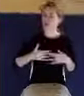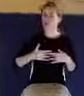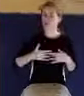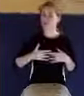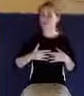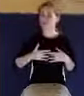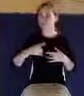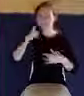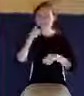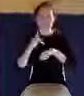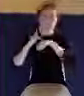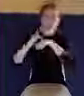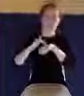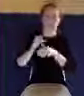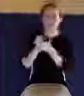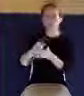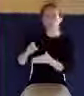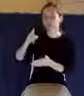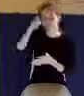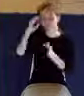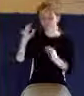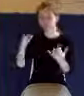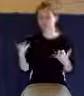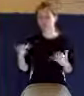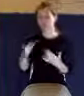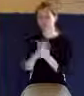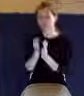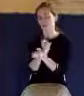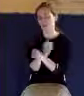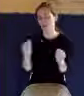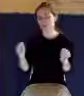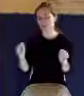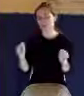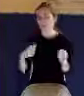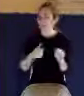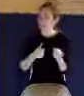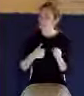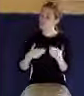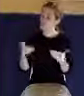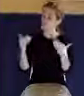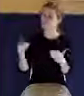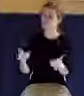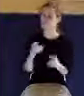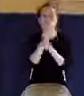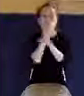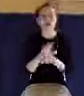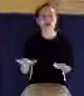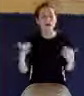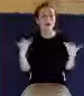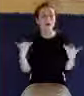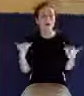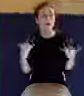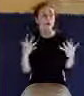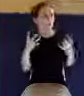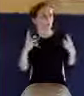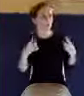And what I want you to do, beloved, is just take a moment. I'm going to just be quiet here. And I want you, right where you are,